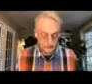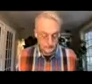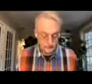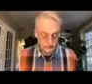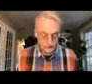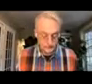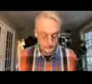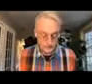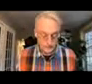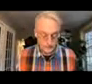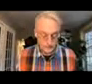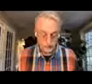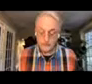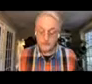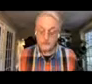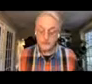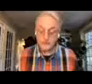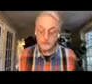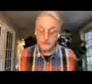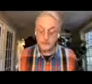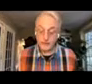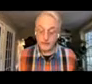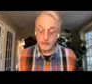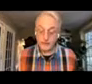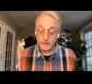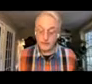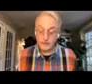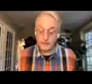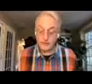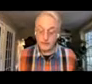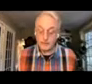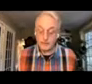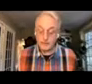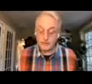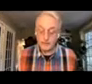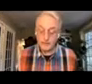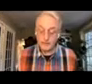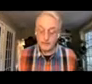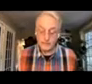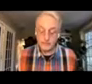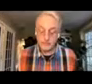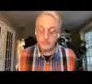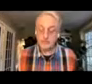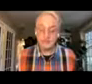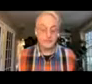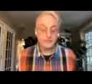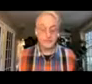priority. For many years, child online protection has been at the top of ITU's agenda.